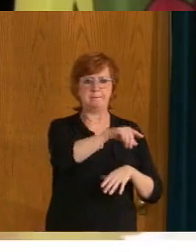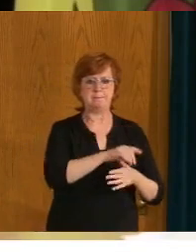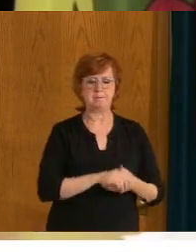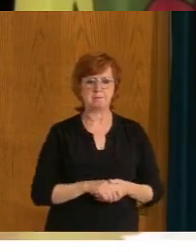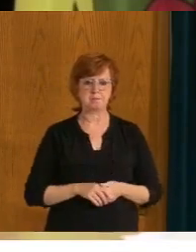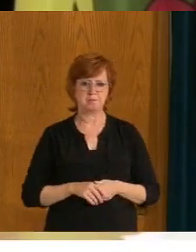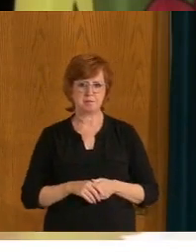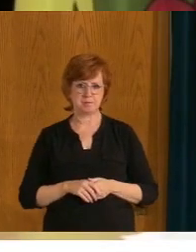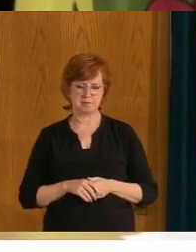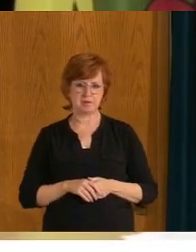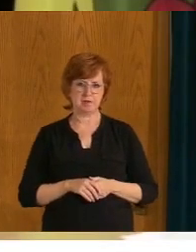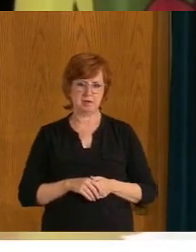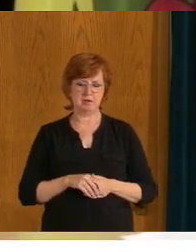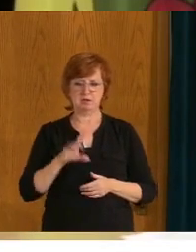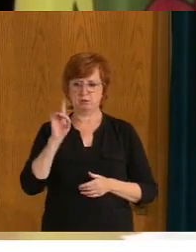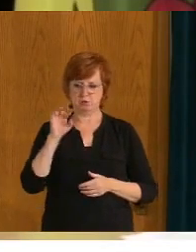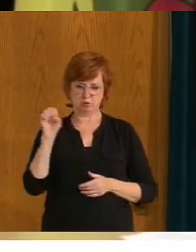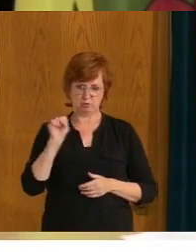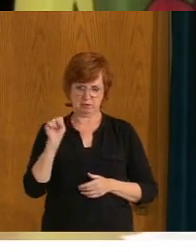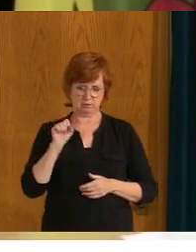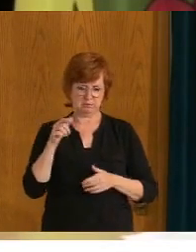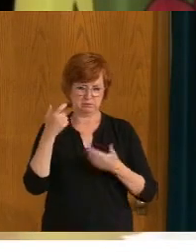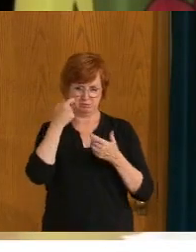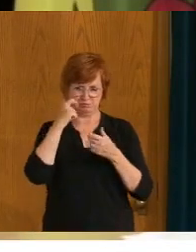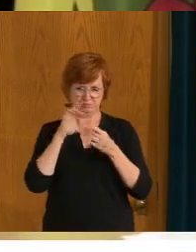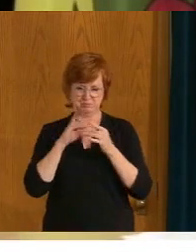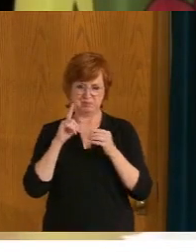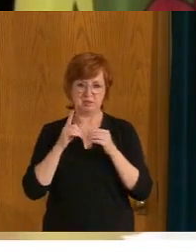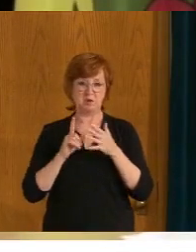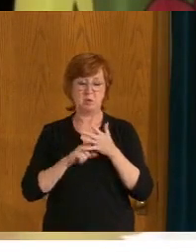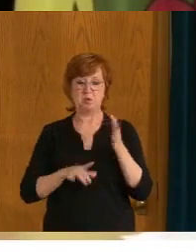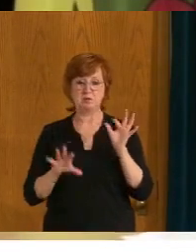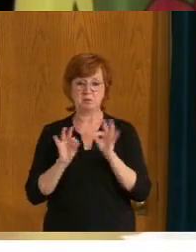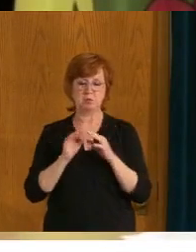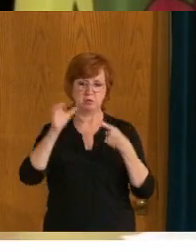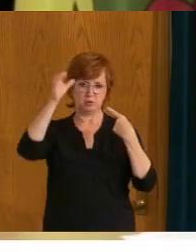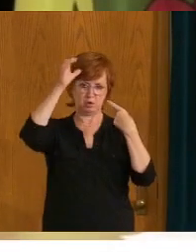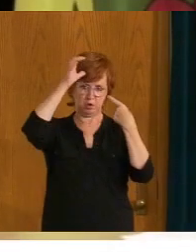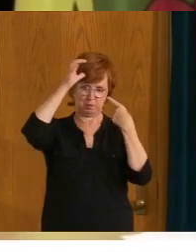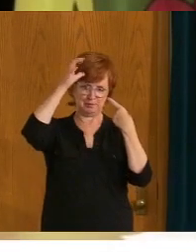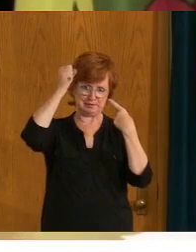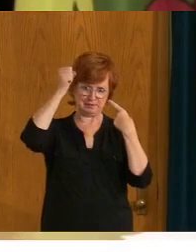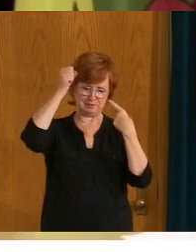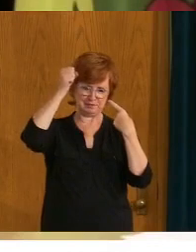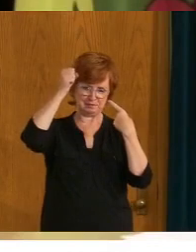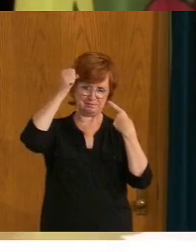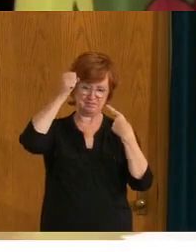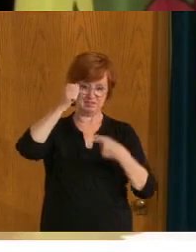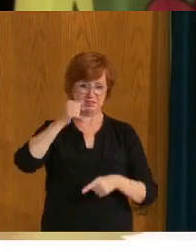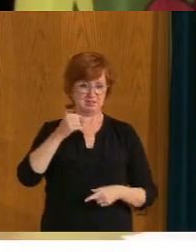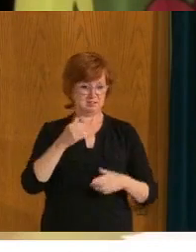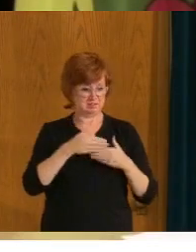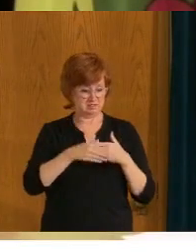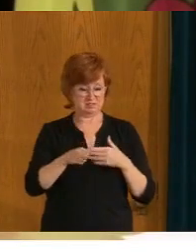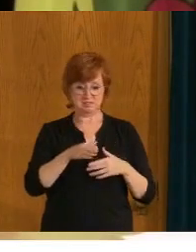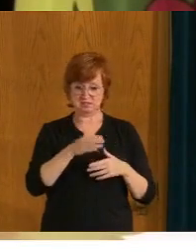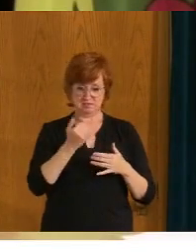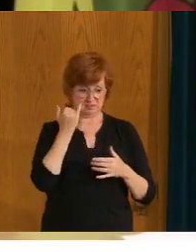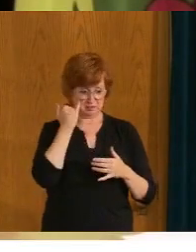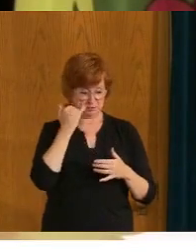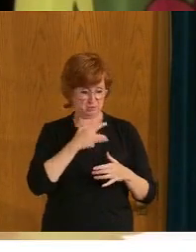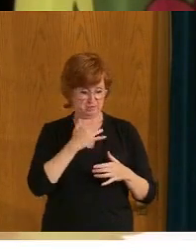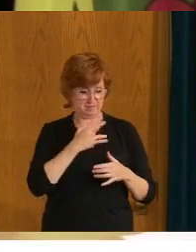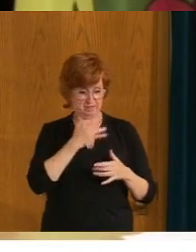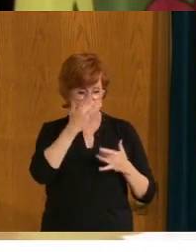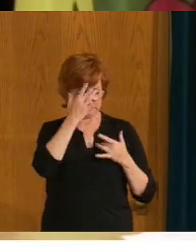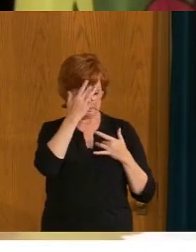good old fashioned common sense, uh, needs to continue as well. If you're not feeling well, you should stay home until, uh, at such time that you, you are feeling